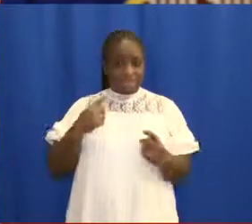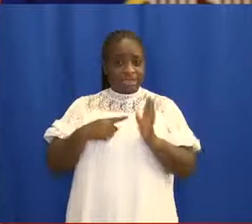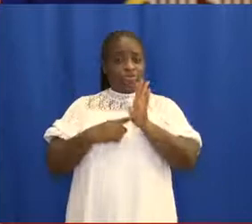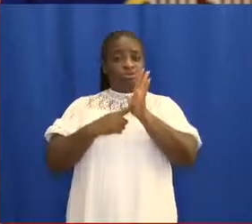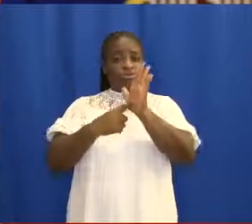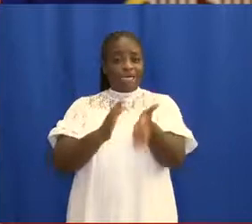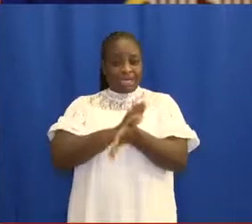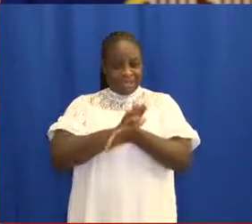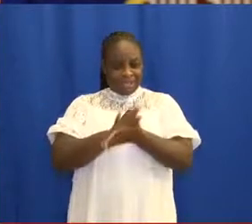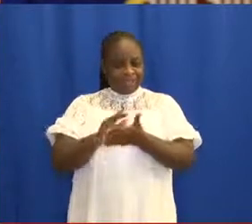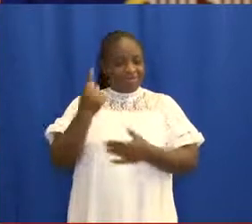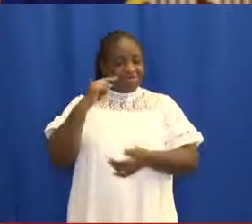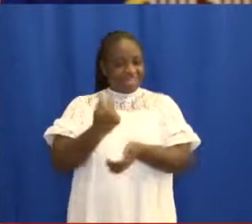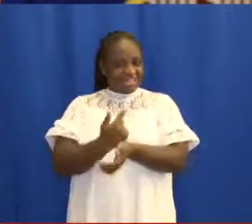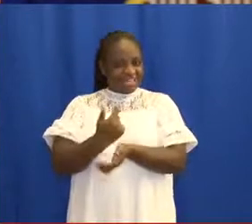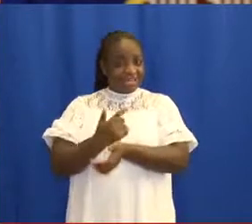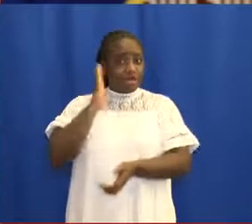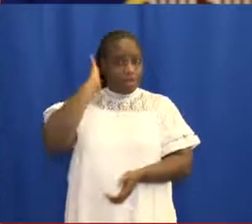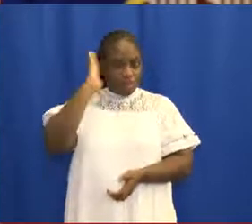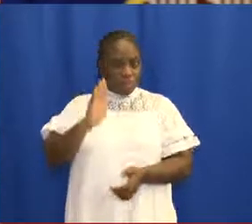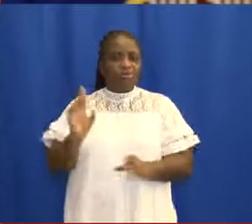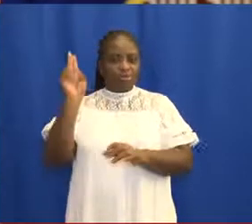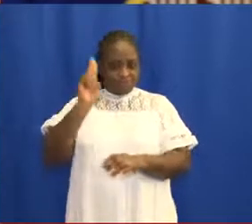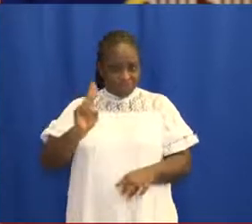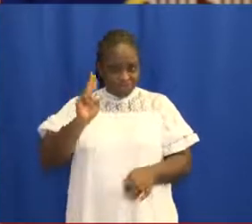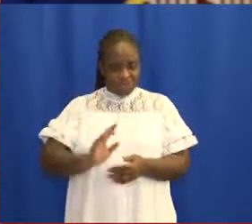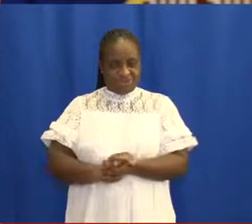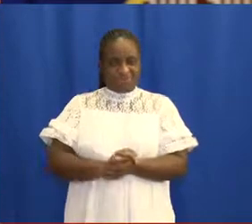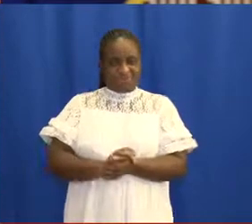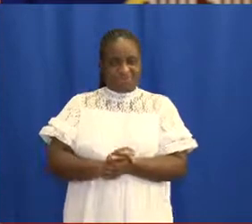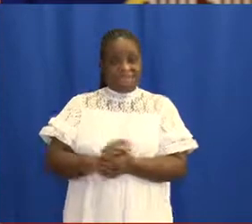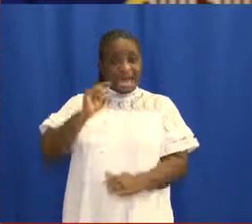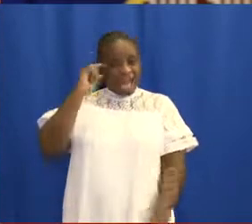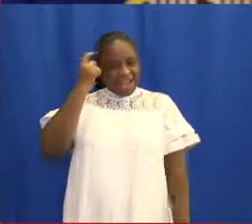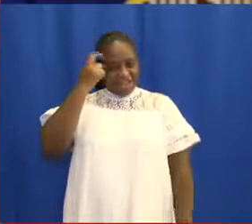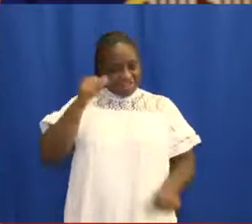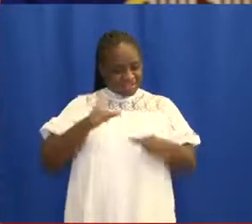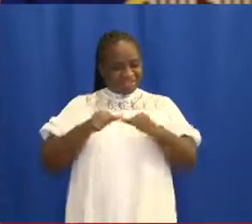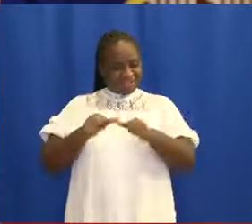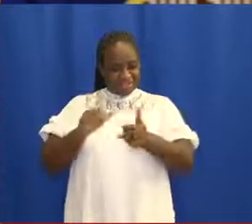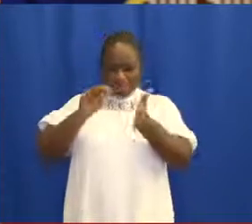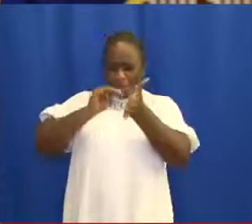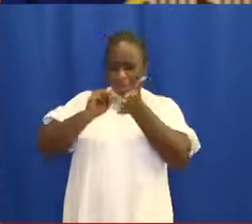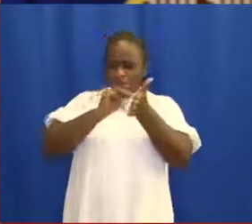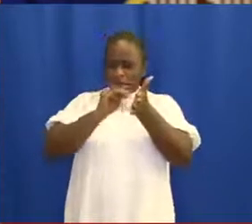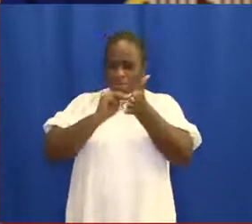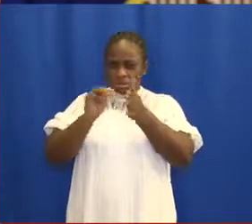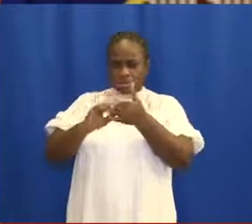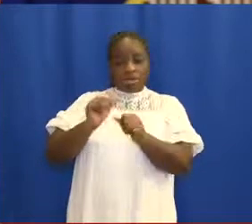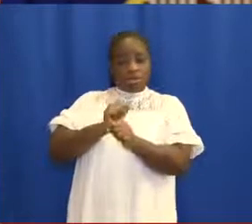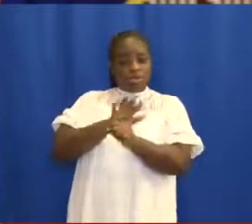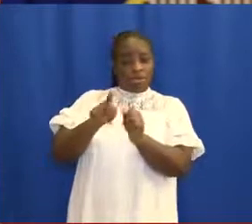declared as safe for use in Ghana will be administered. Government will continue to monitor